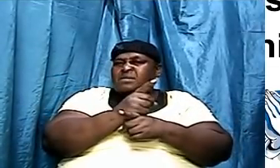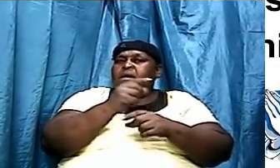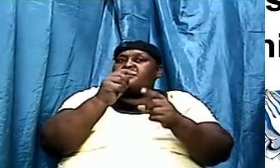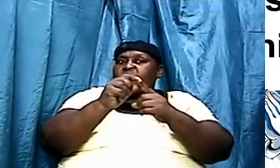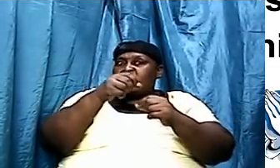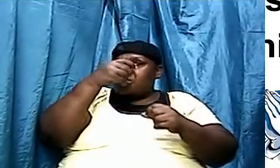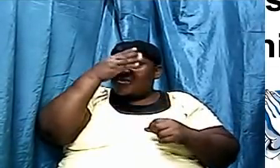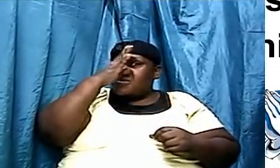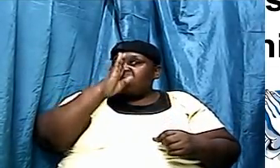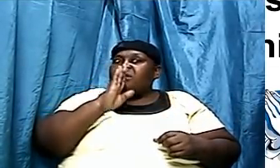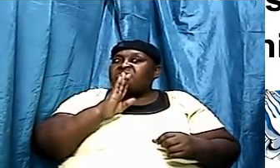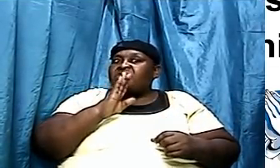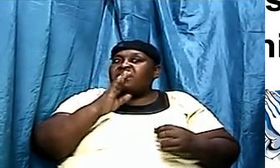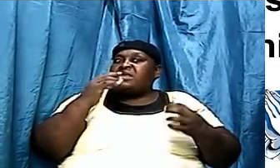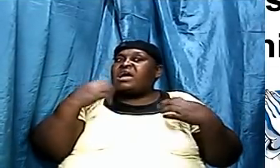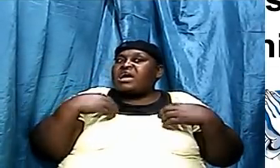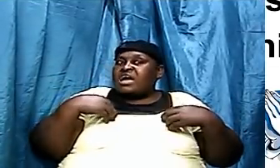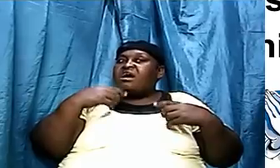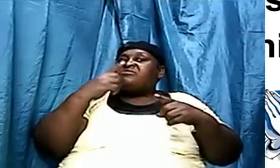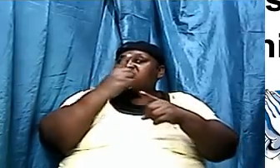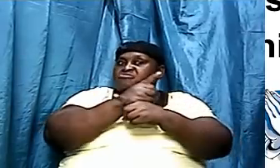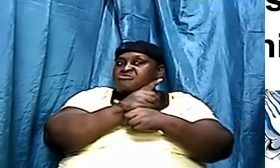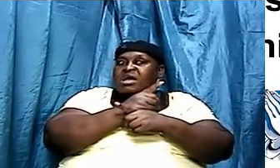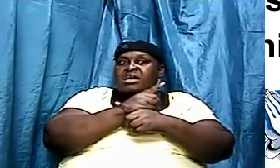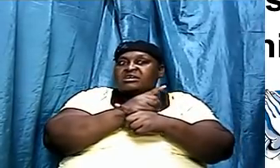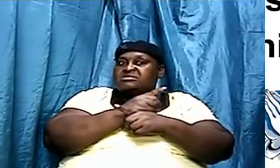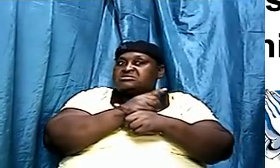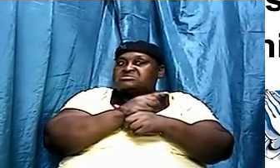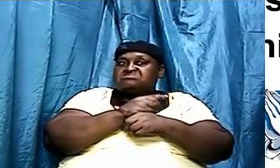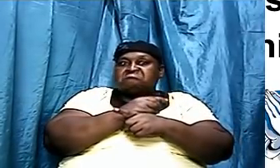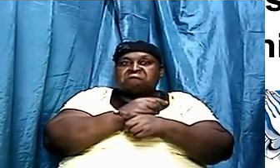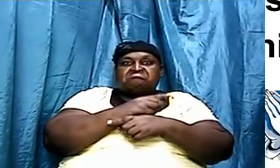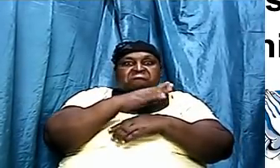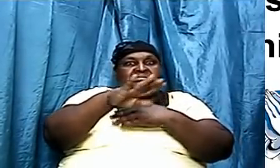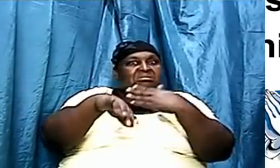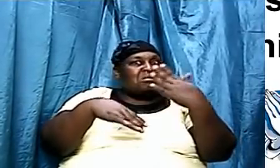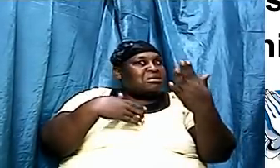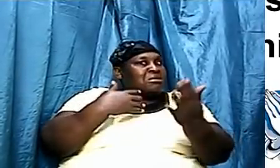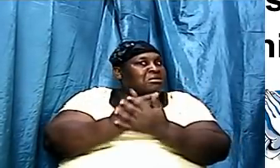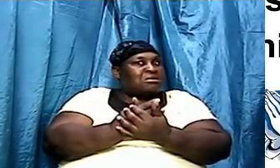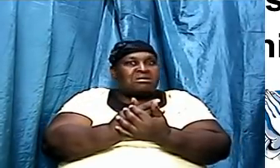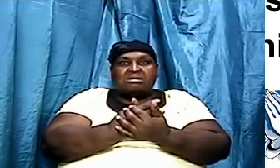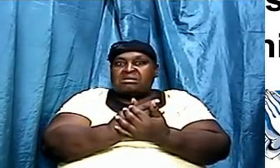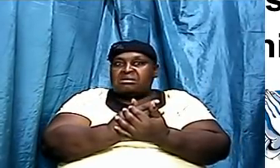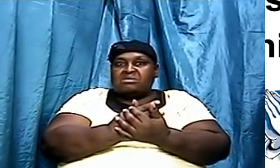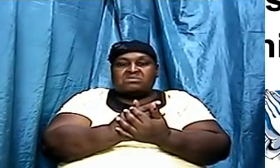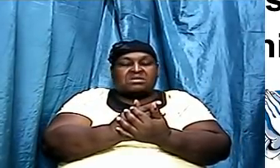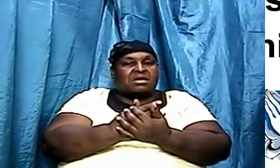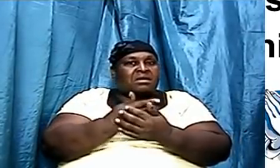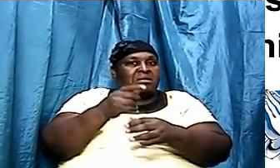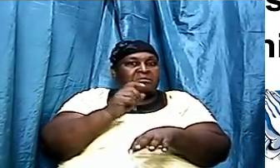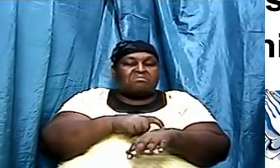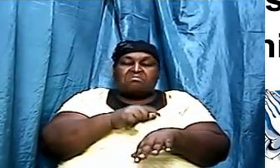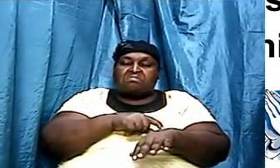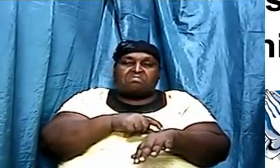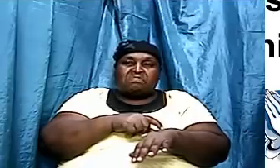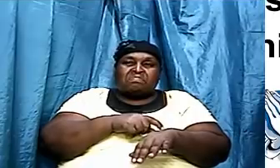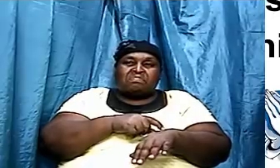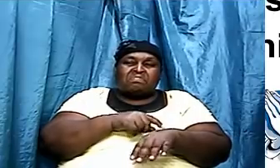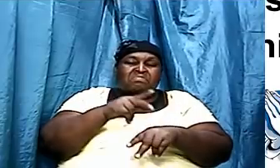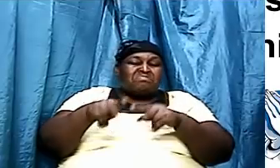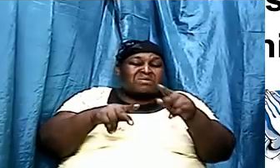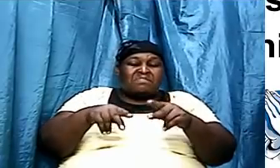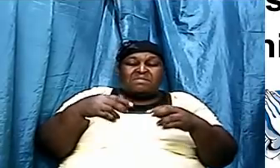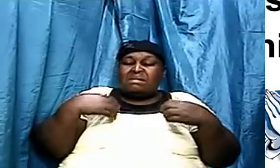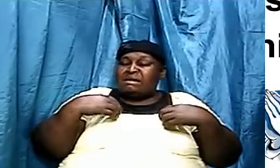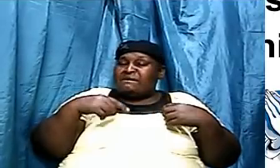All this time where men thought that they were doing things that they said. And people have this thing now